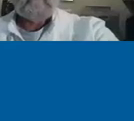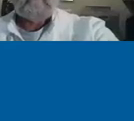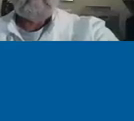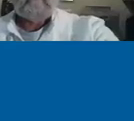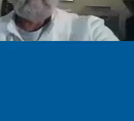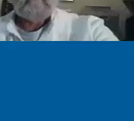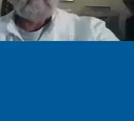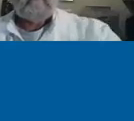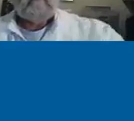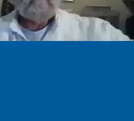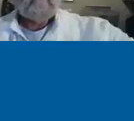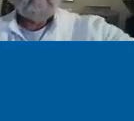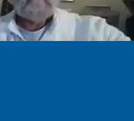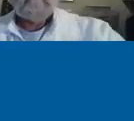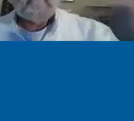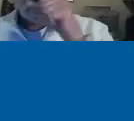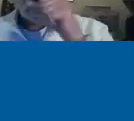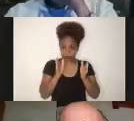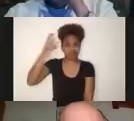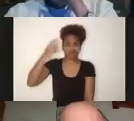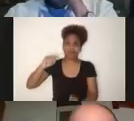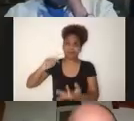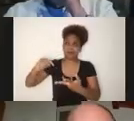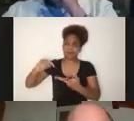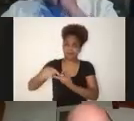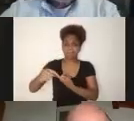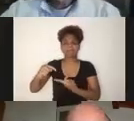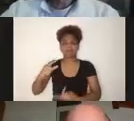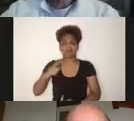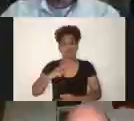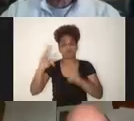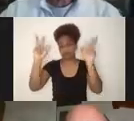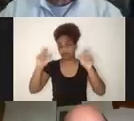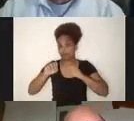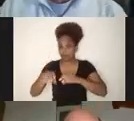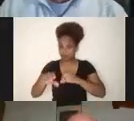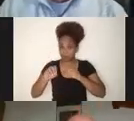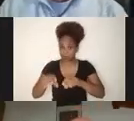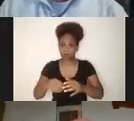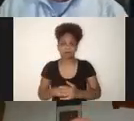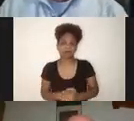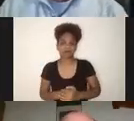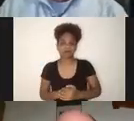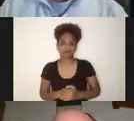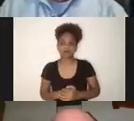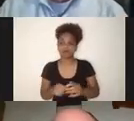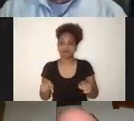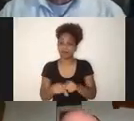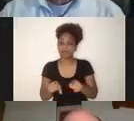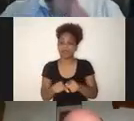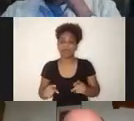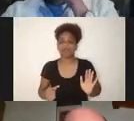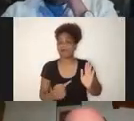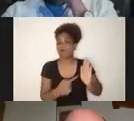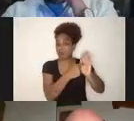being educational researchers towards the end of my talk. I think it's